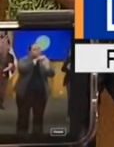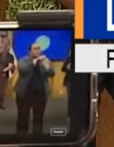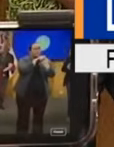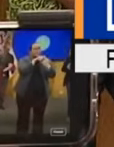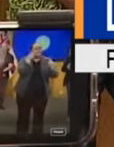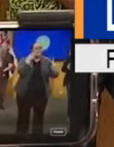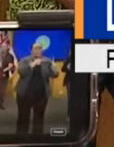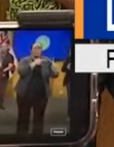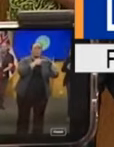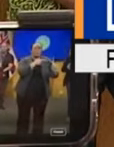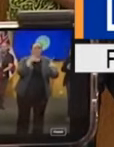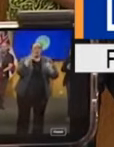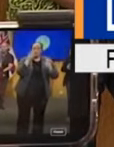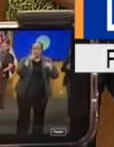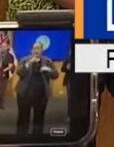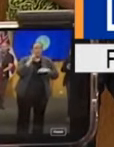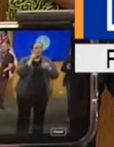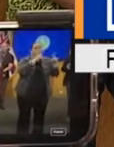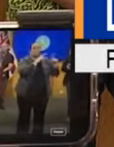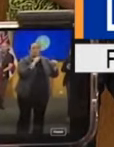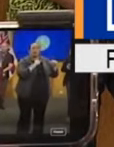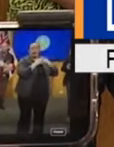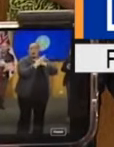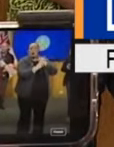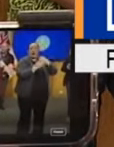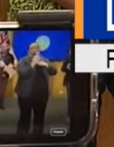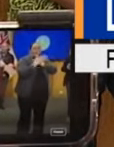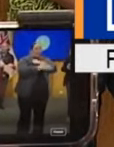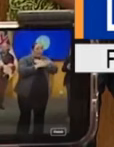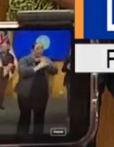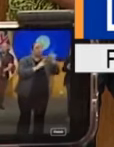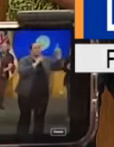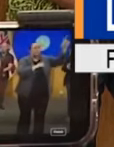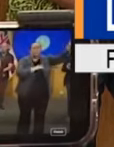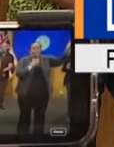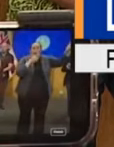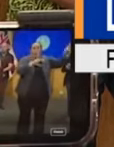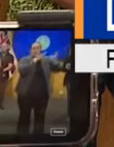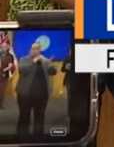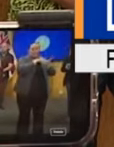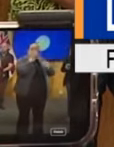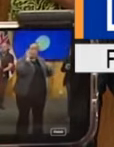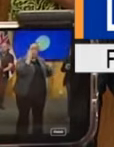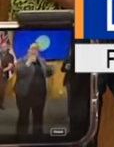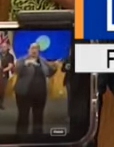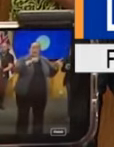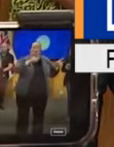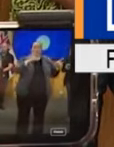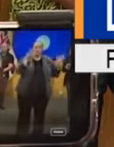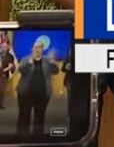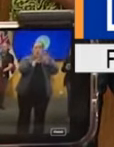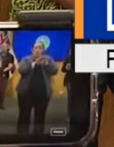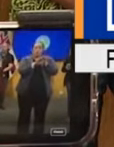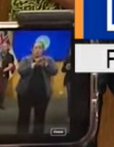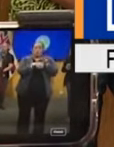You can go to the one closest to where you live if you're up country. Or you can come to one in central Maui. We had to close two of them in the west side.